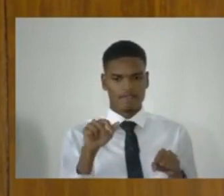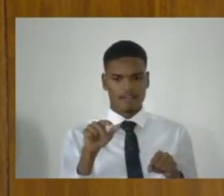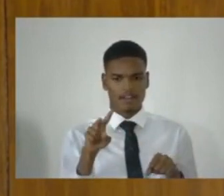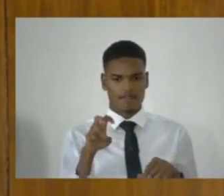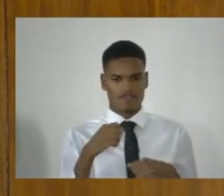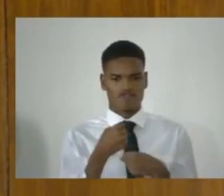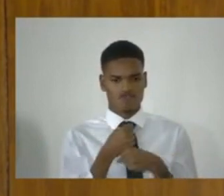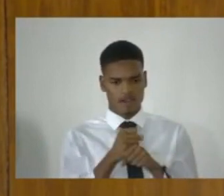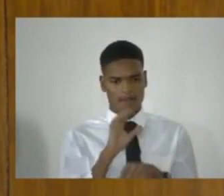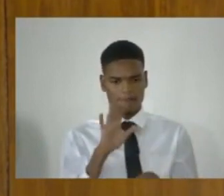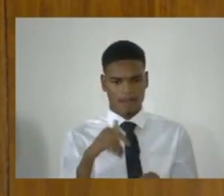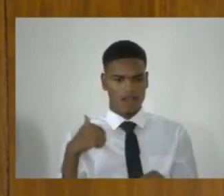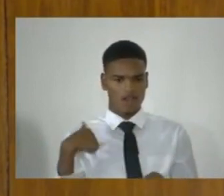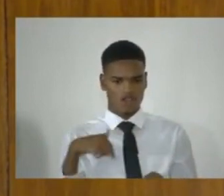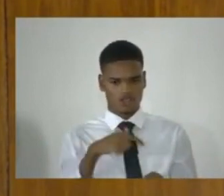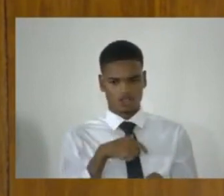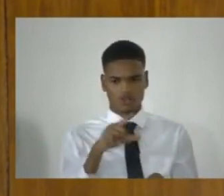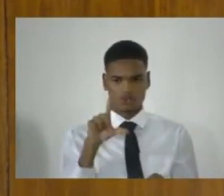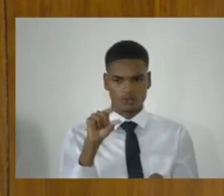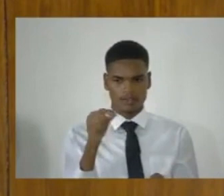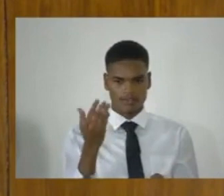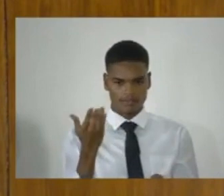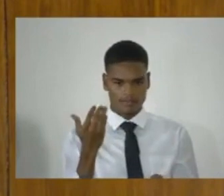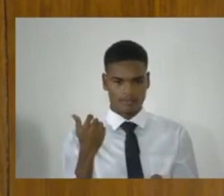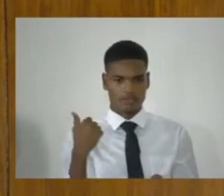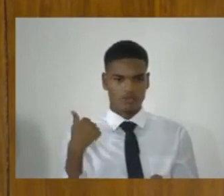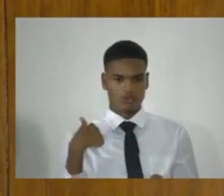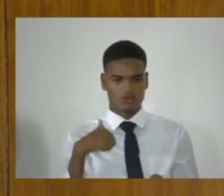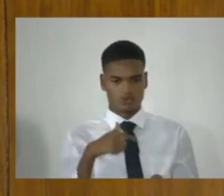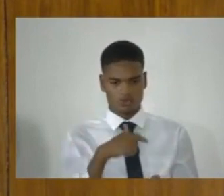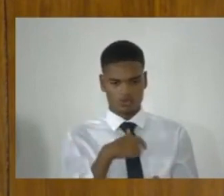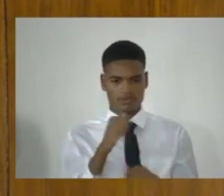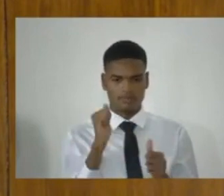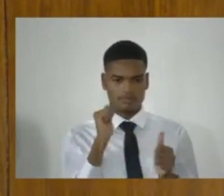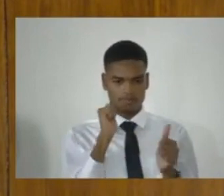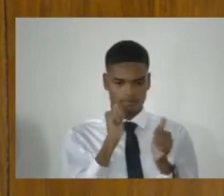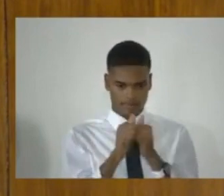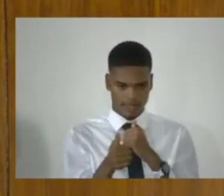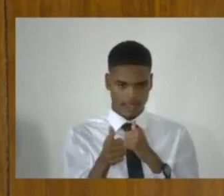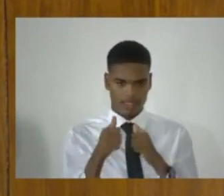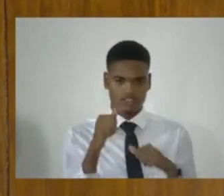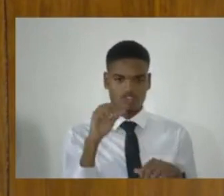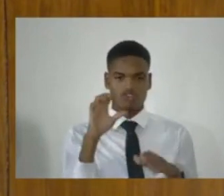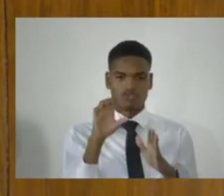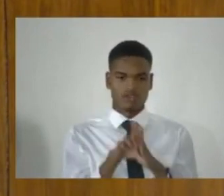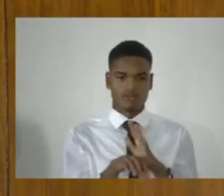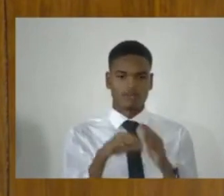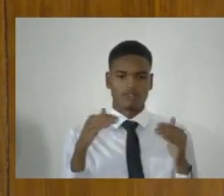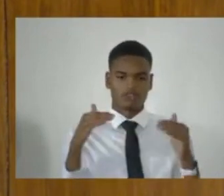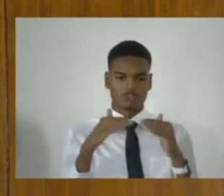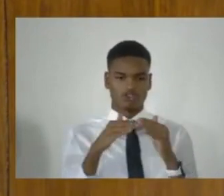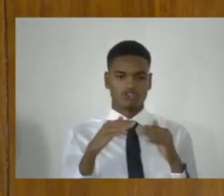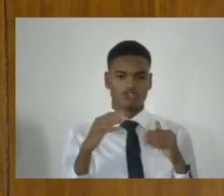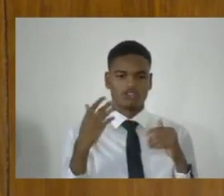in 2015 when we passed the Criminal Justice Amendment Act of 2015. And